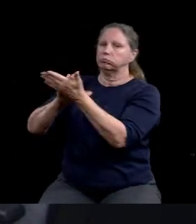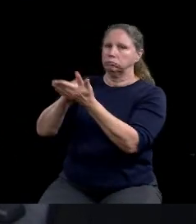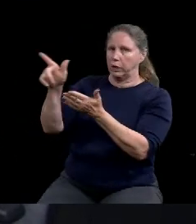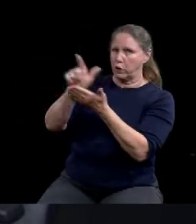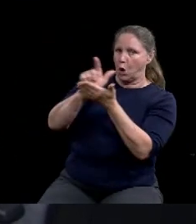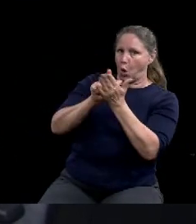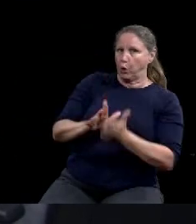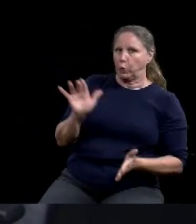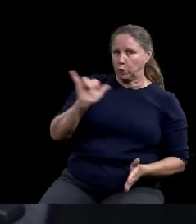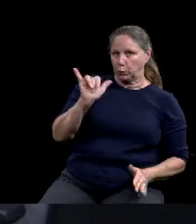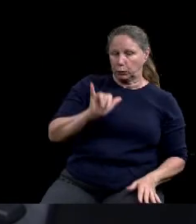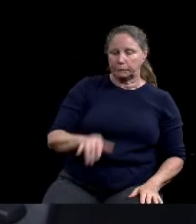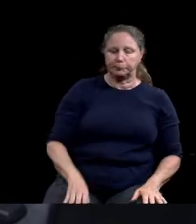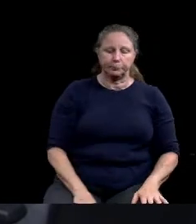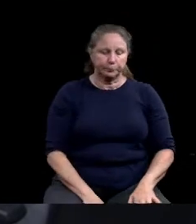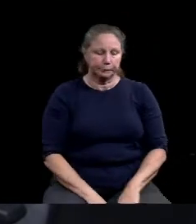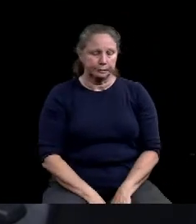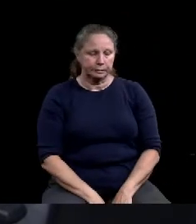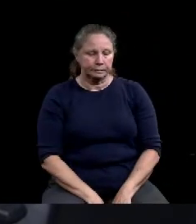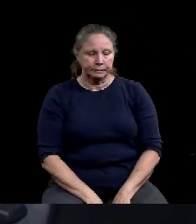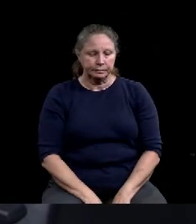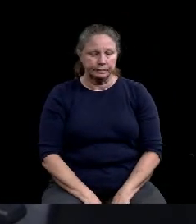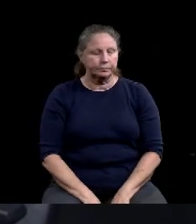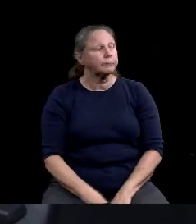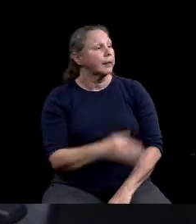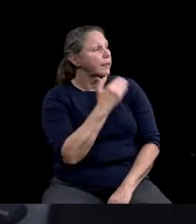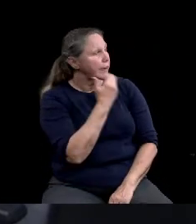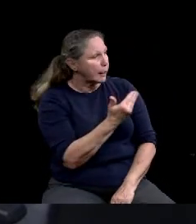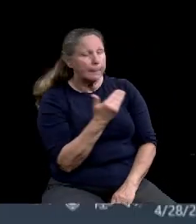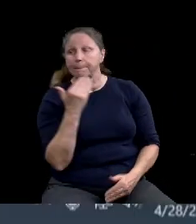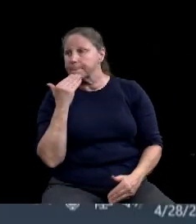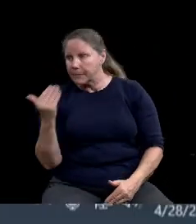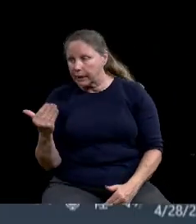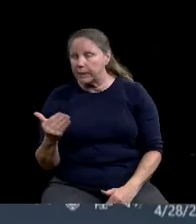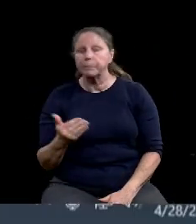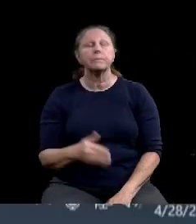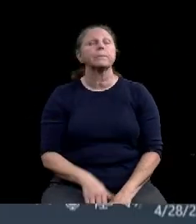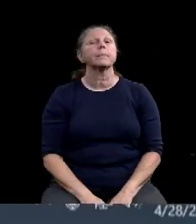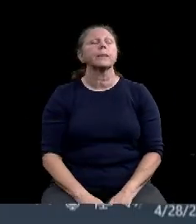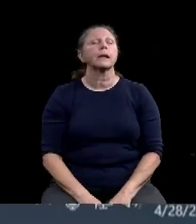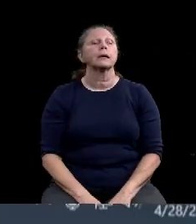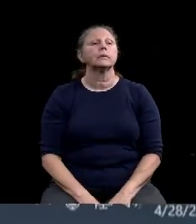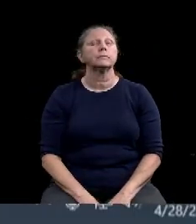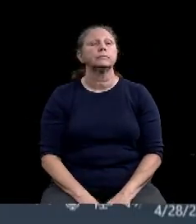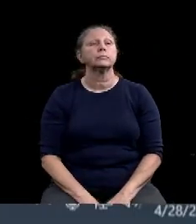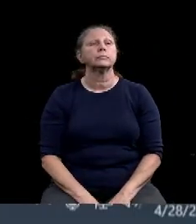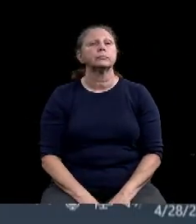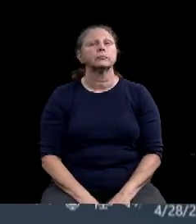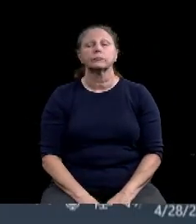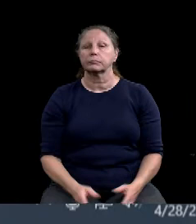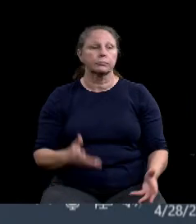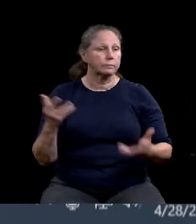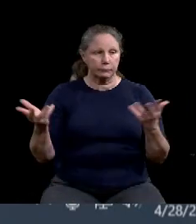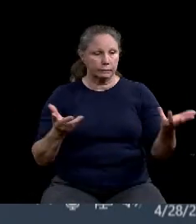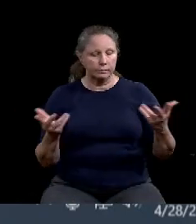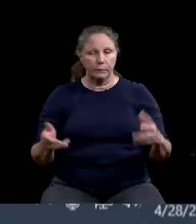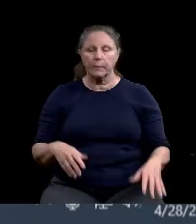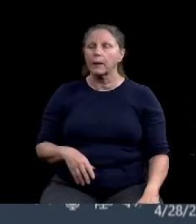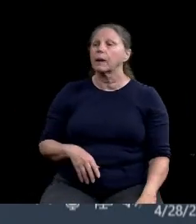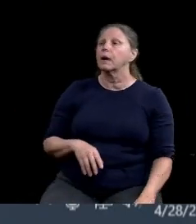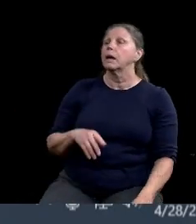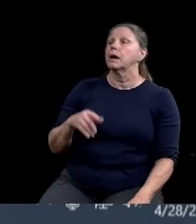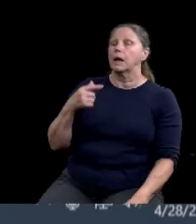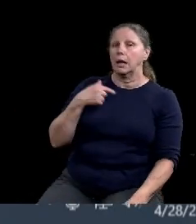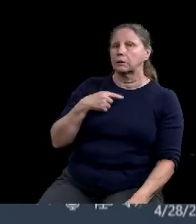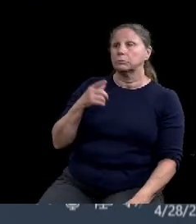Thank you, Brad. Yeah. Thanks, Jen. John. Thanks, Brad. Uh, yeah, no, I'll just, I agree with everything everybody else has said. Uh, so no